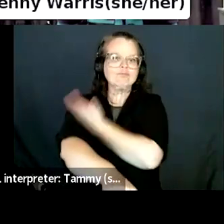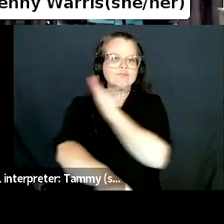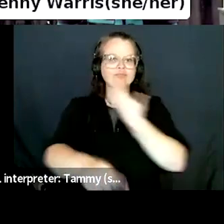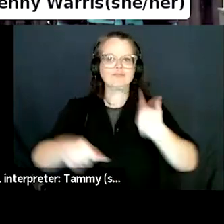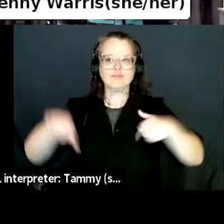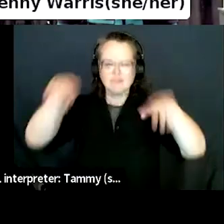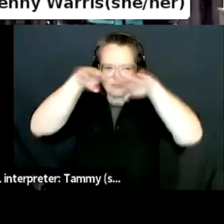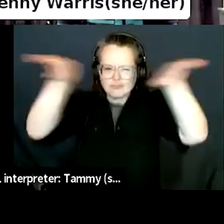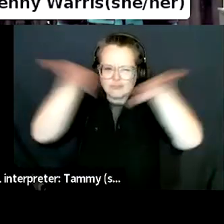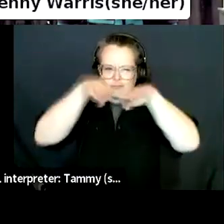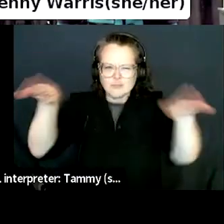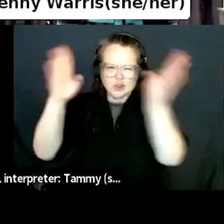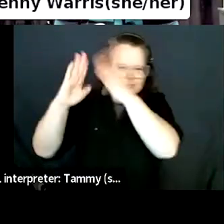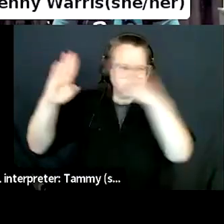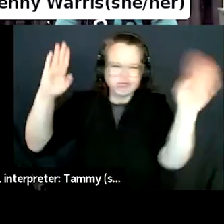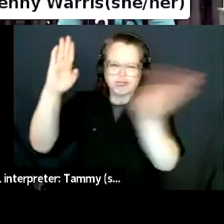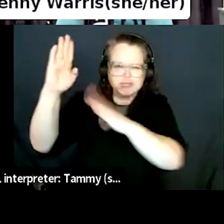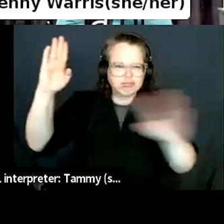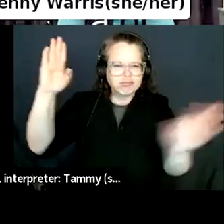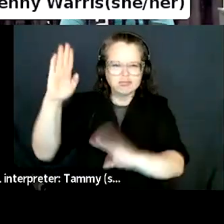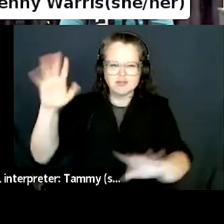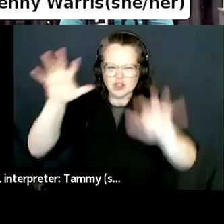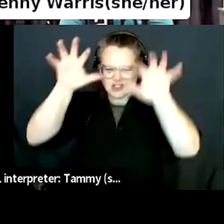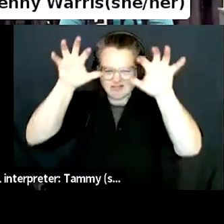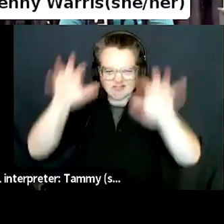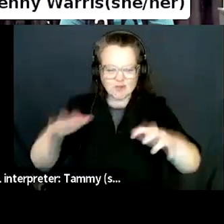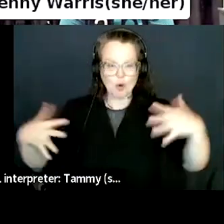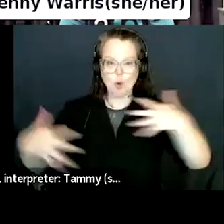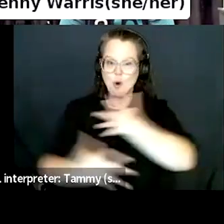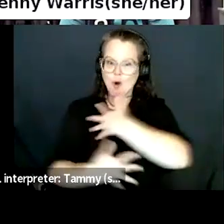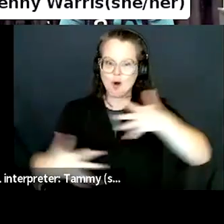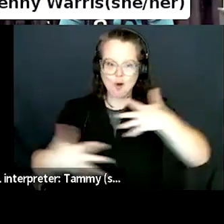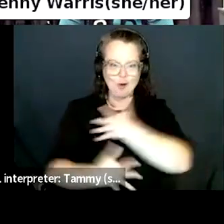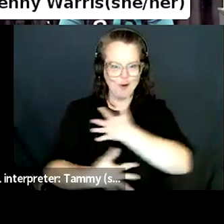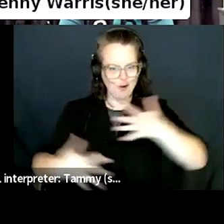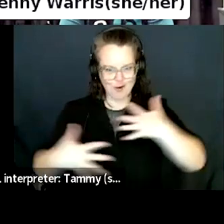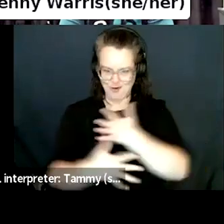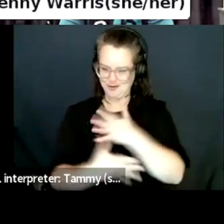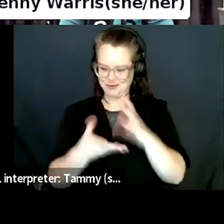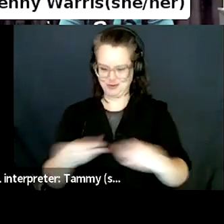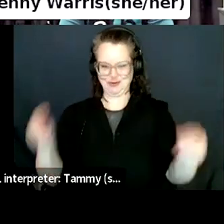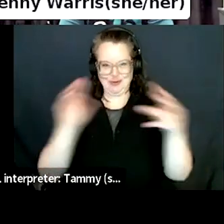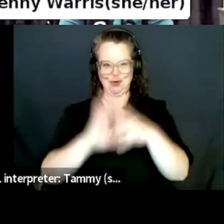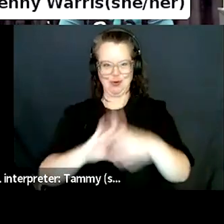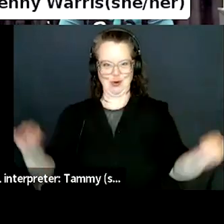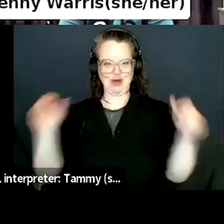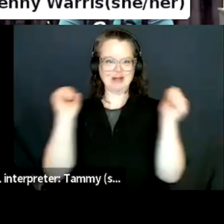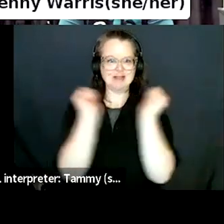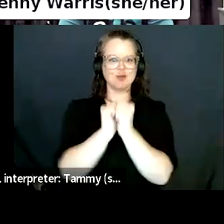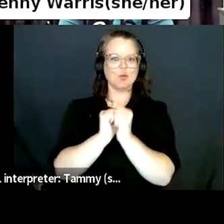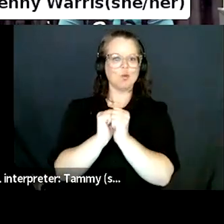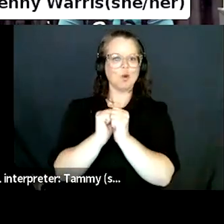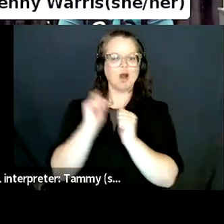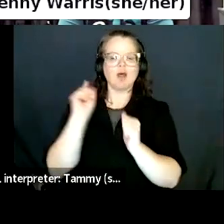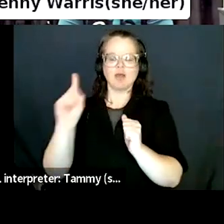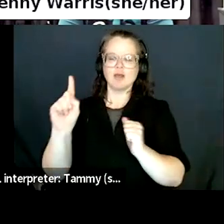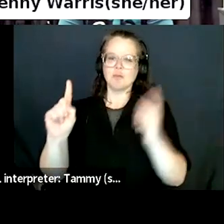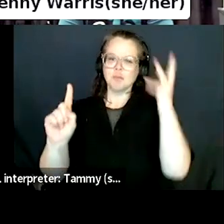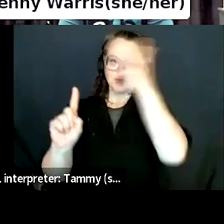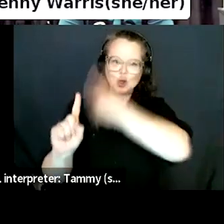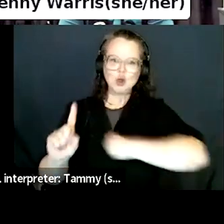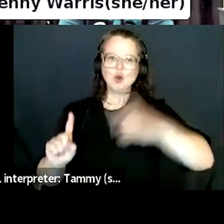Uh, and it's worked well for us to be so niche in a neighborhood that has so many other